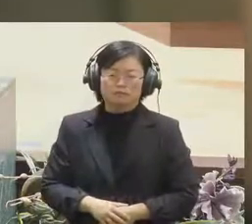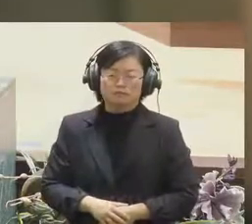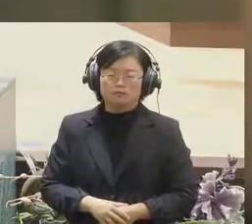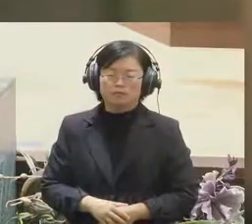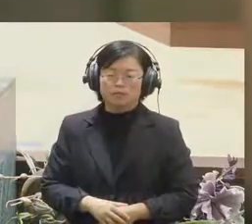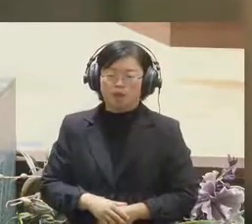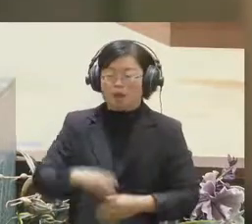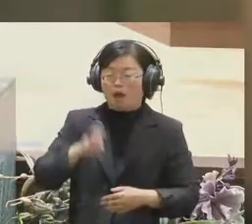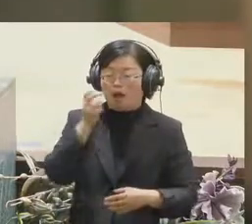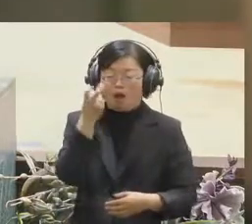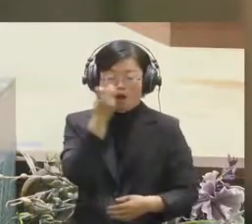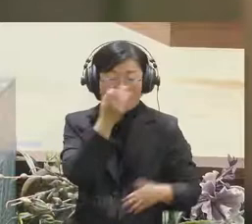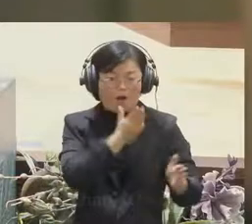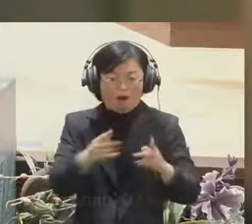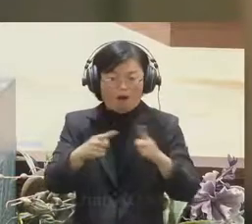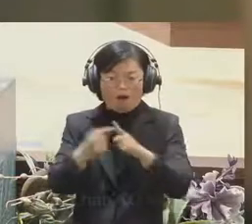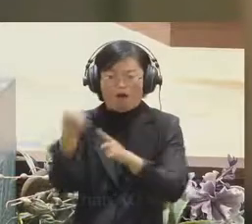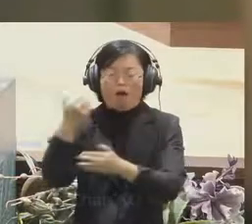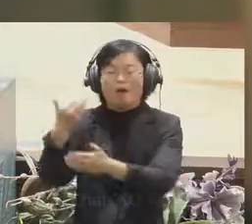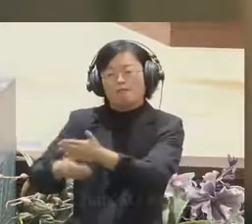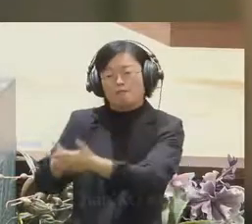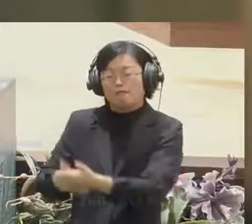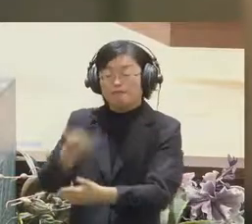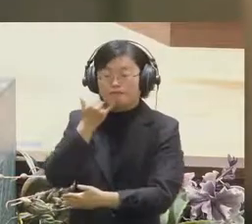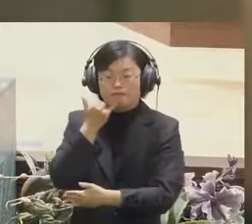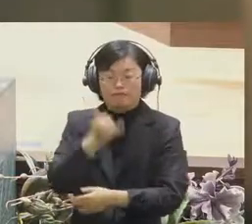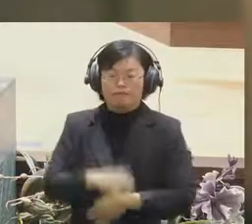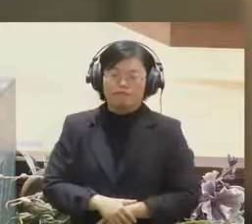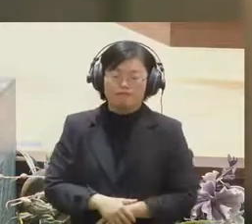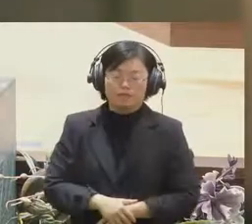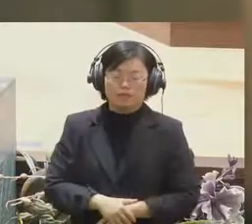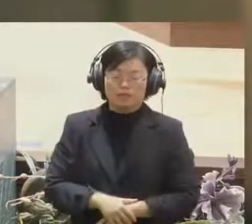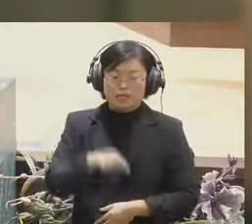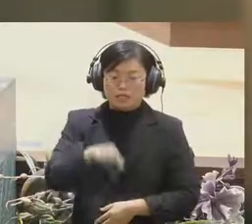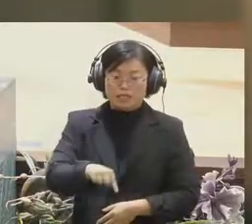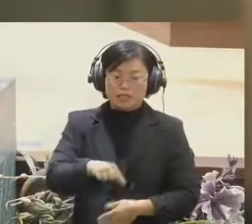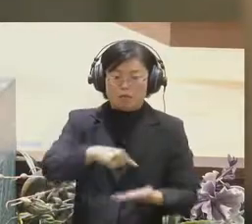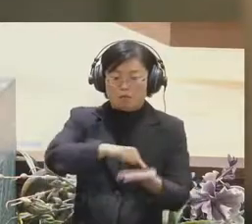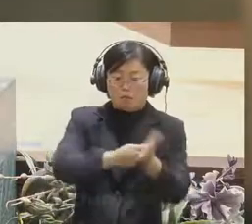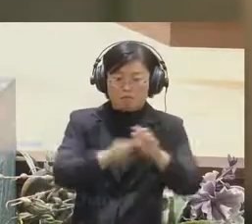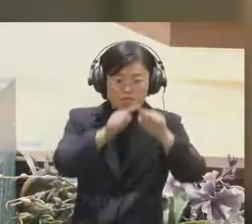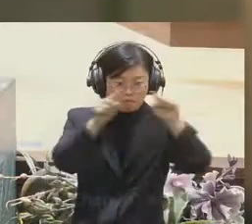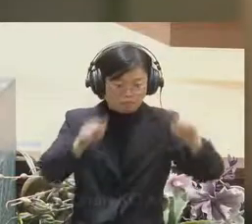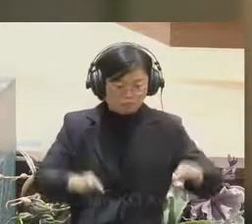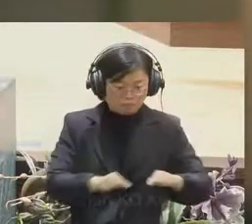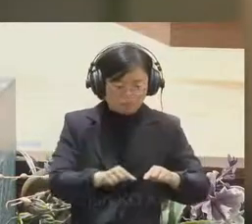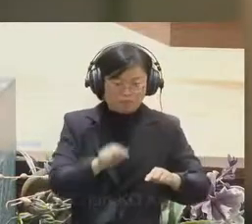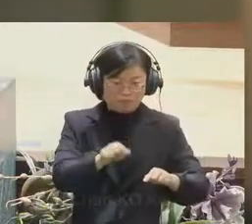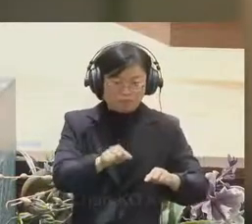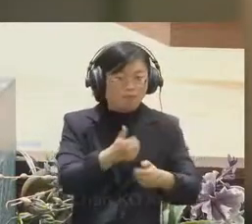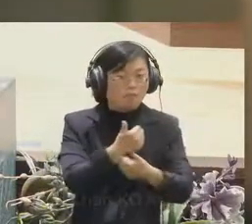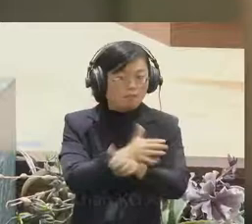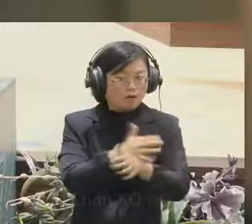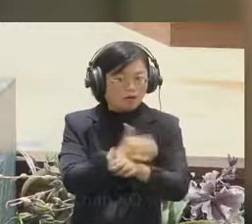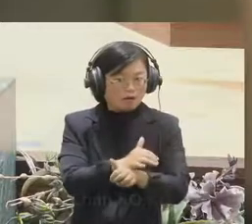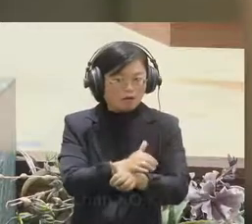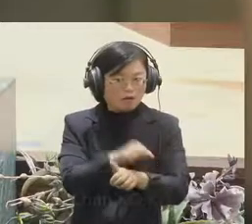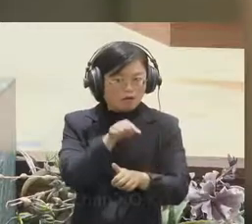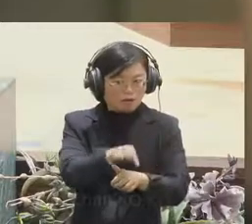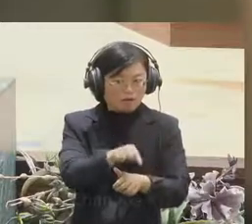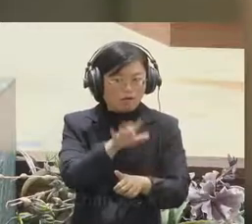For some of the people, they are not satisfied with the dashboard and they want to play with the raw data